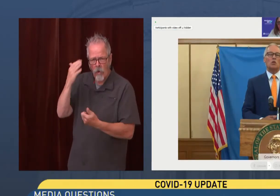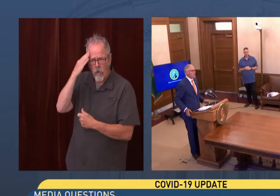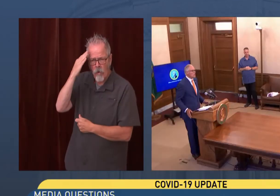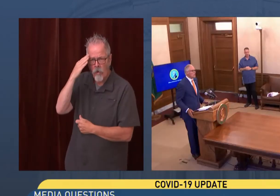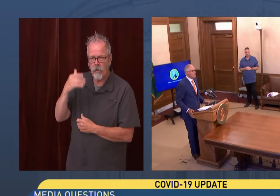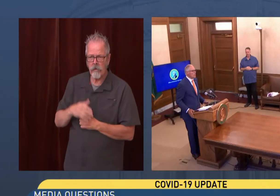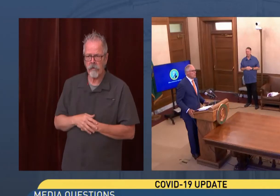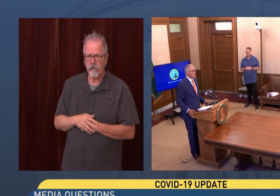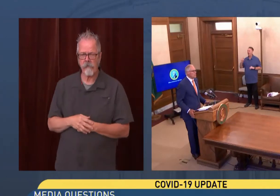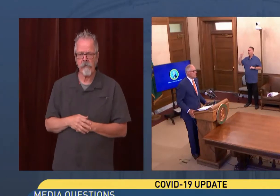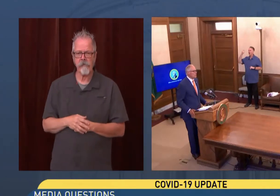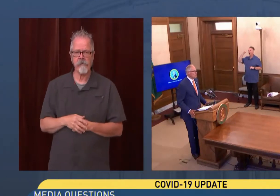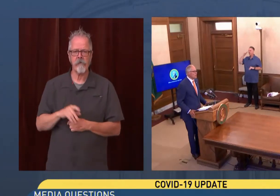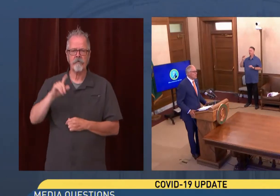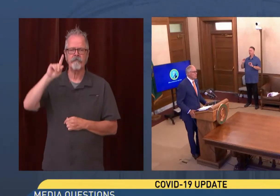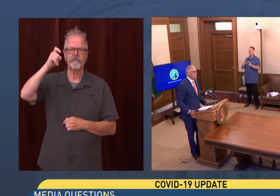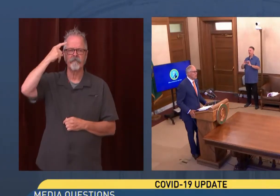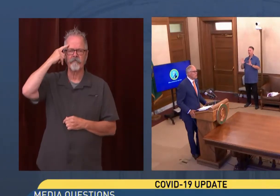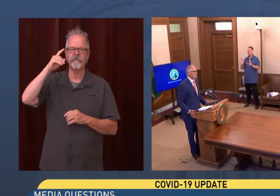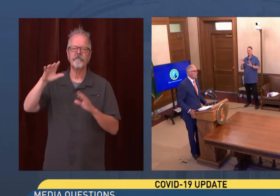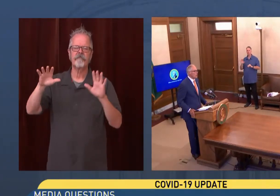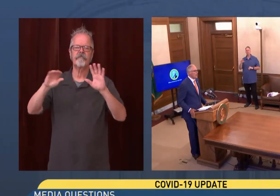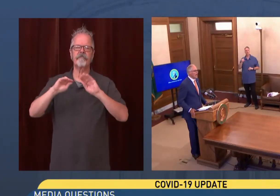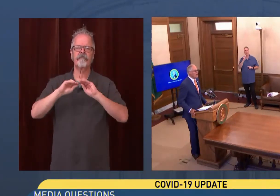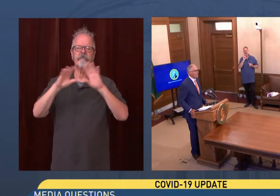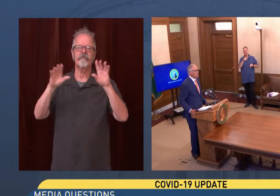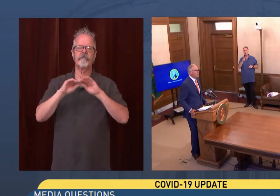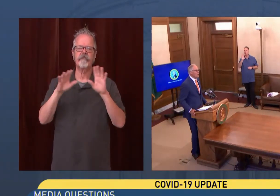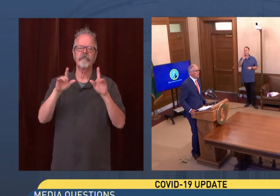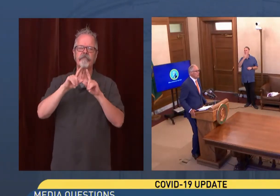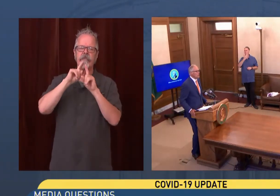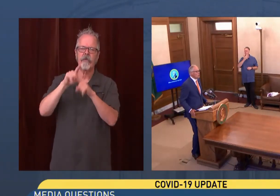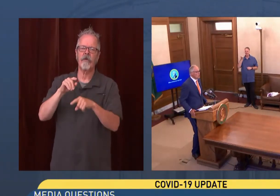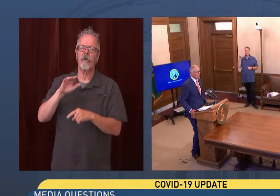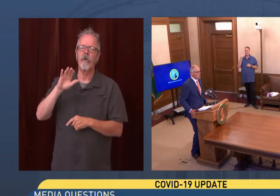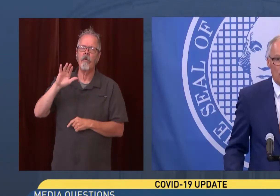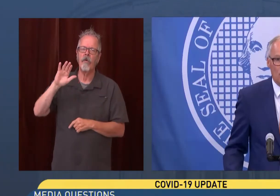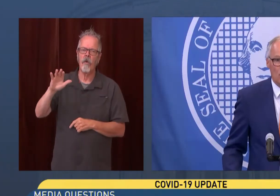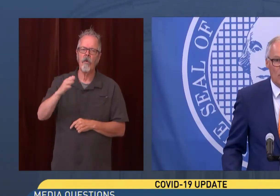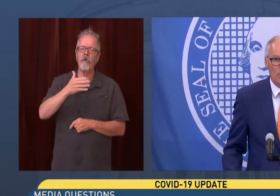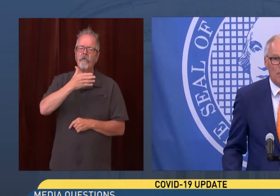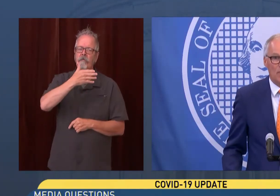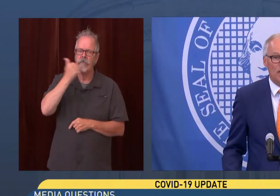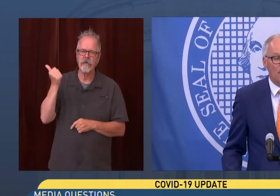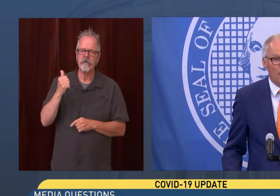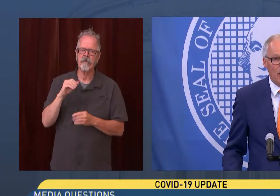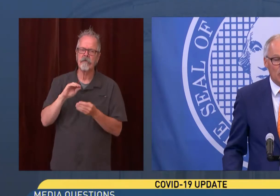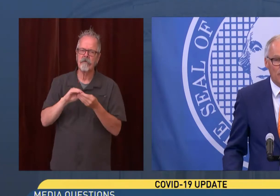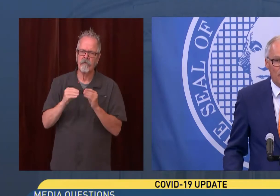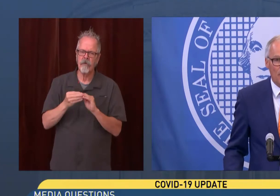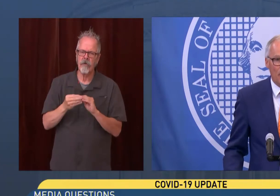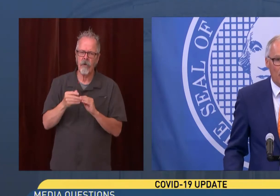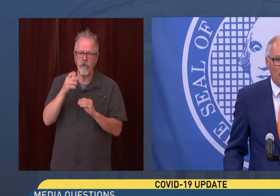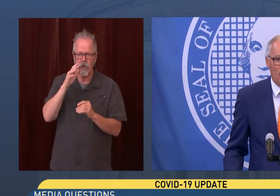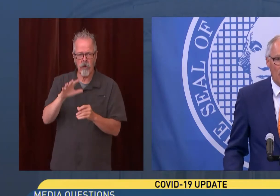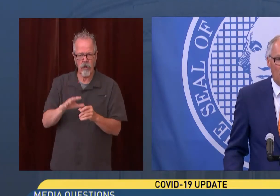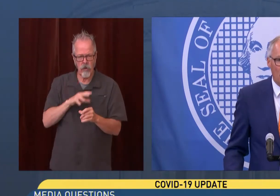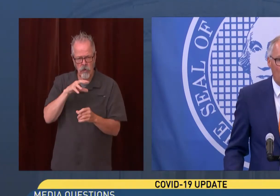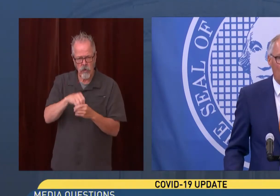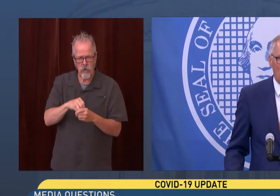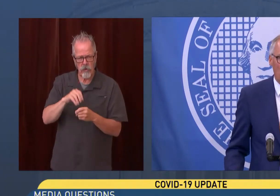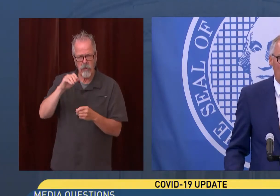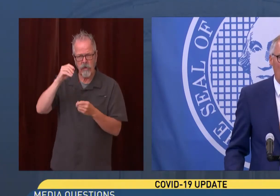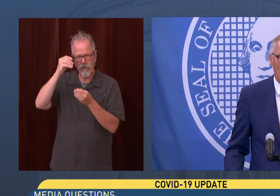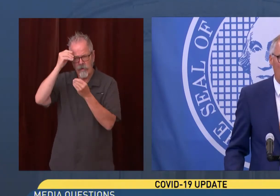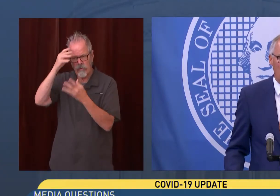Lacey, she was asking for the best number we have that would include the information from the federal government on